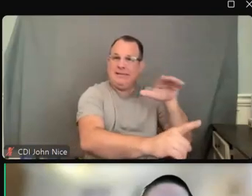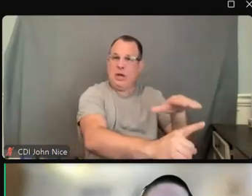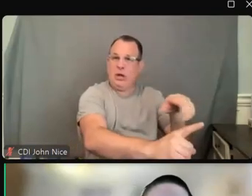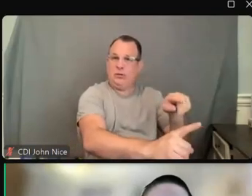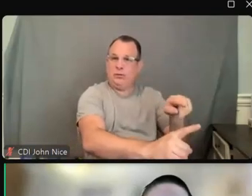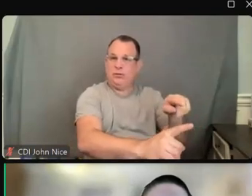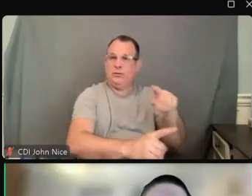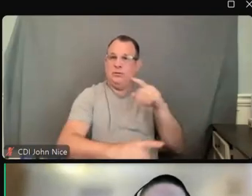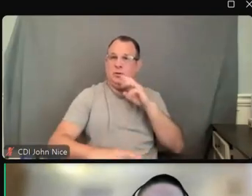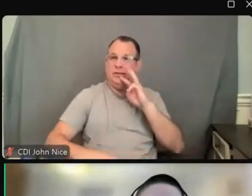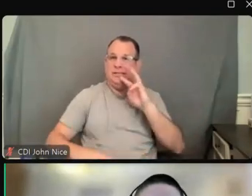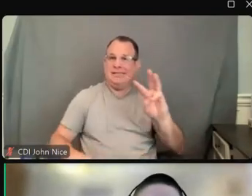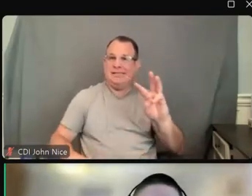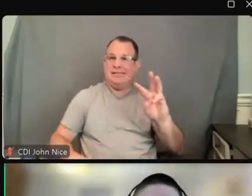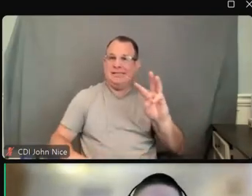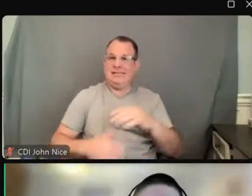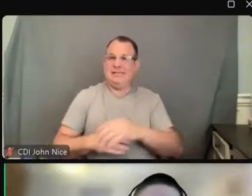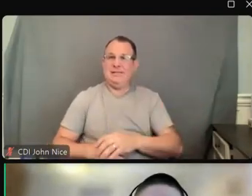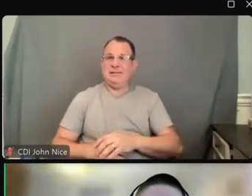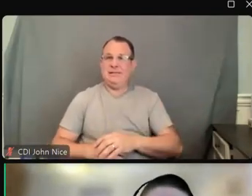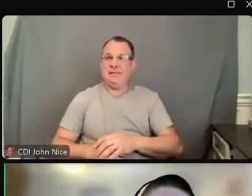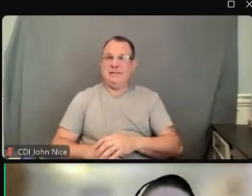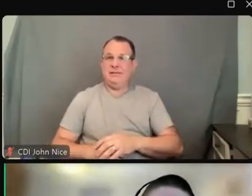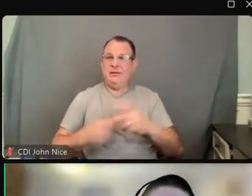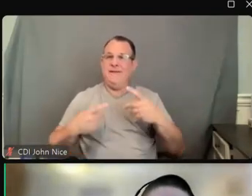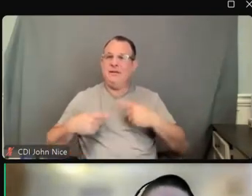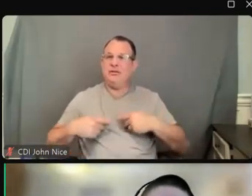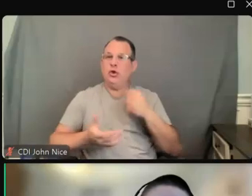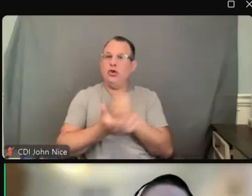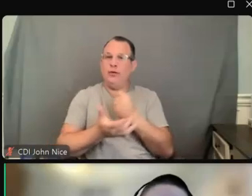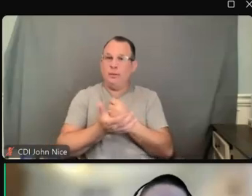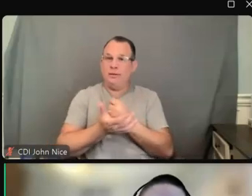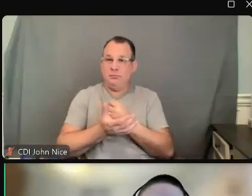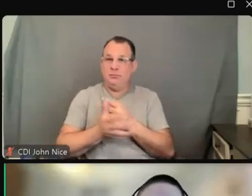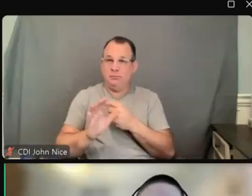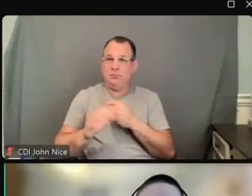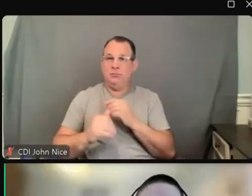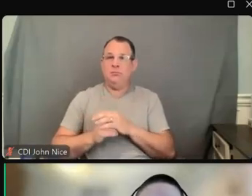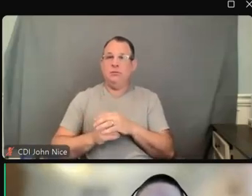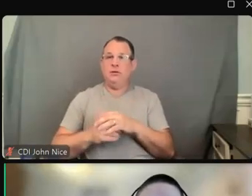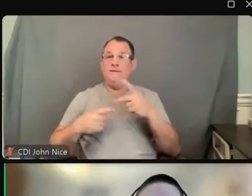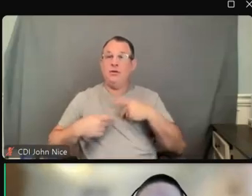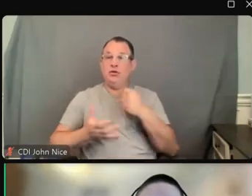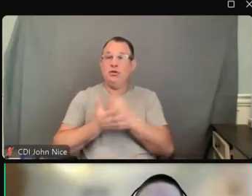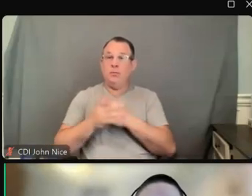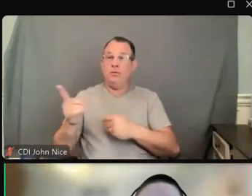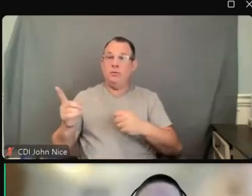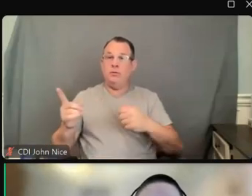and the physical therapy office failed to provide an ASL interpreter